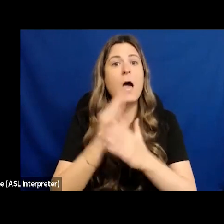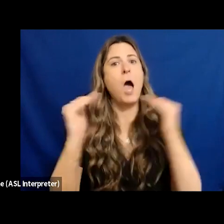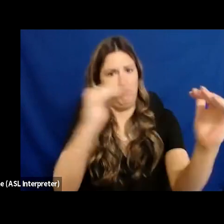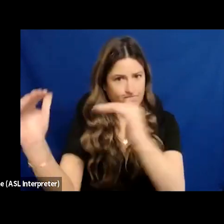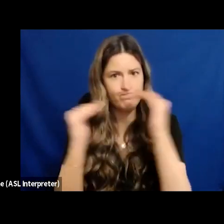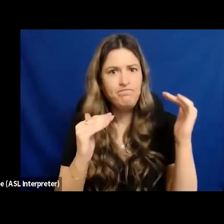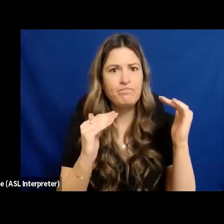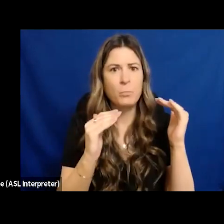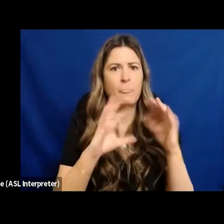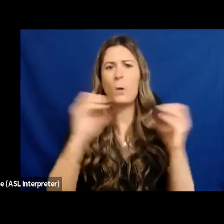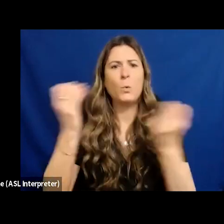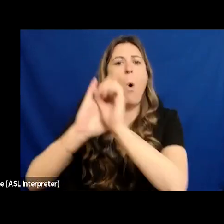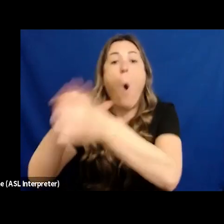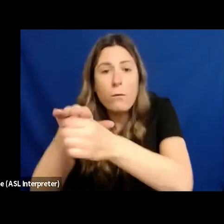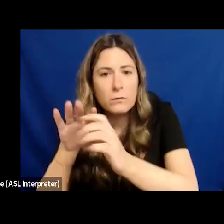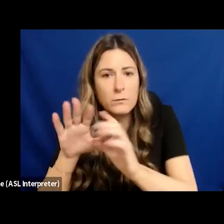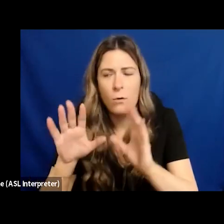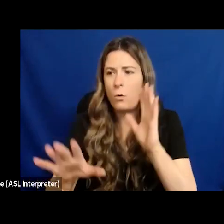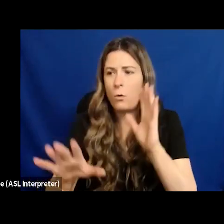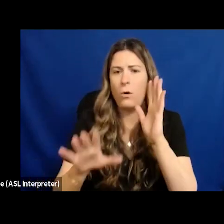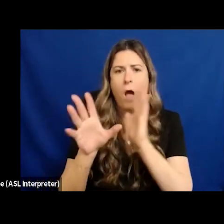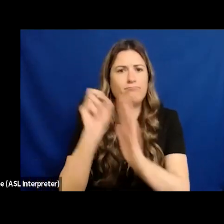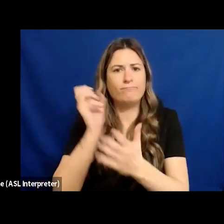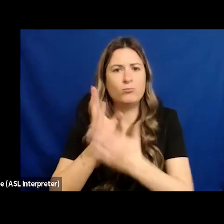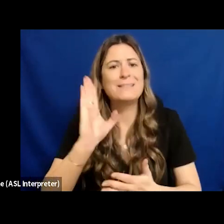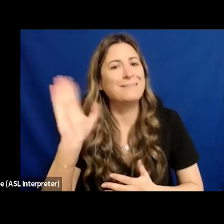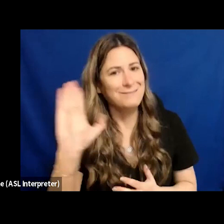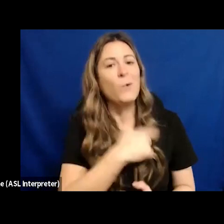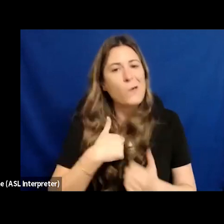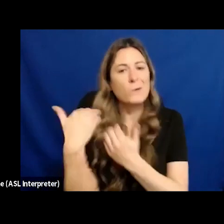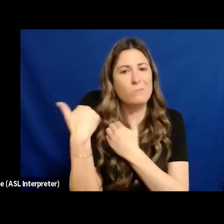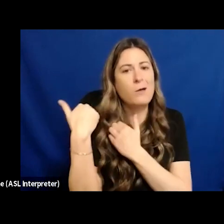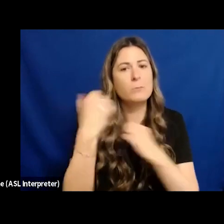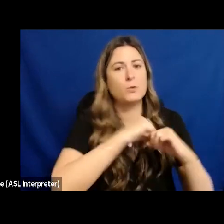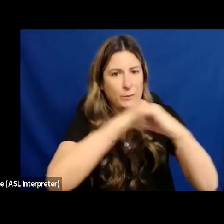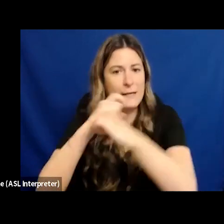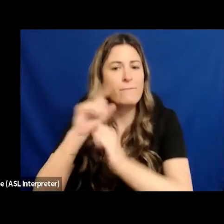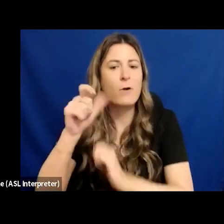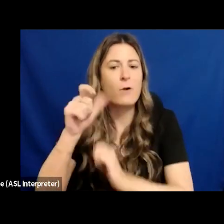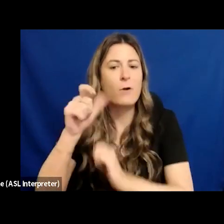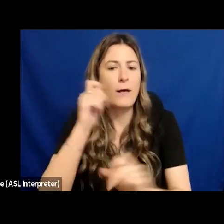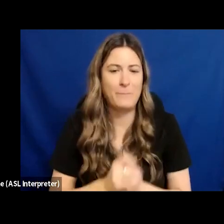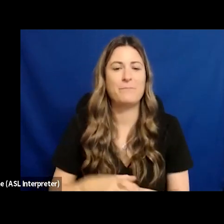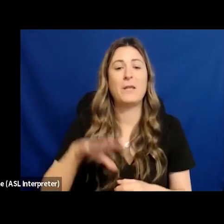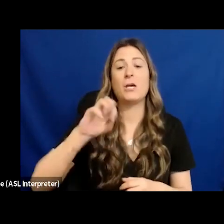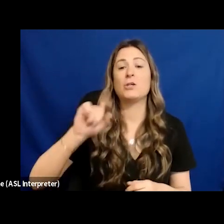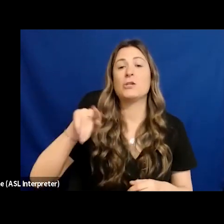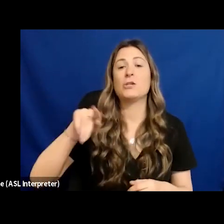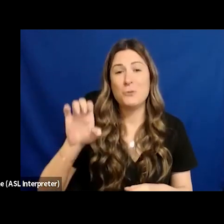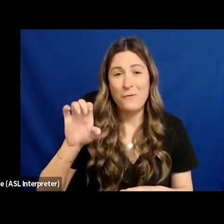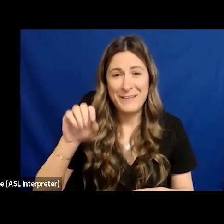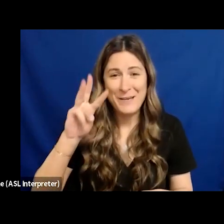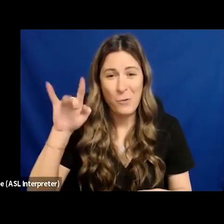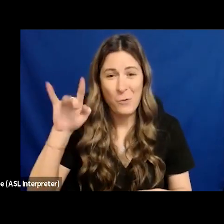expert in the field of diversity, equity and inclusion. She's the author of anti racist ally, which is a wonderful piece of work. It is